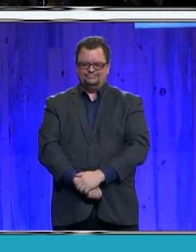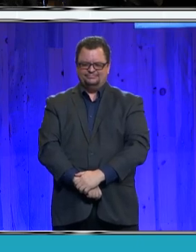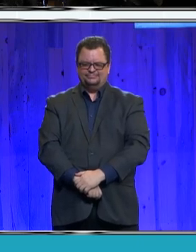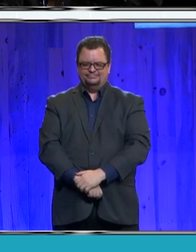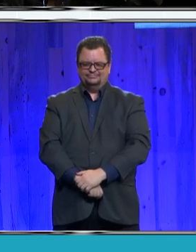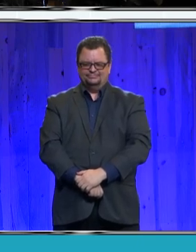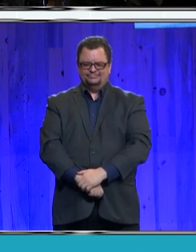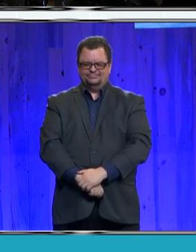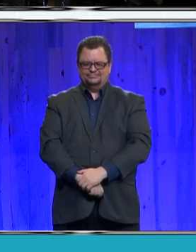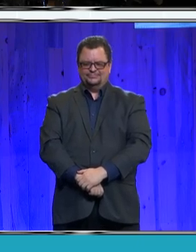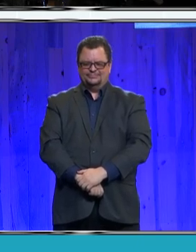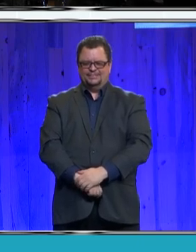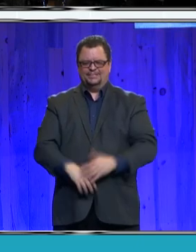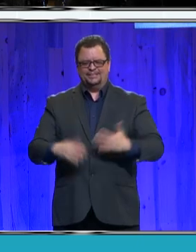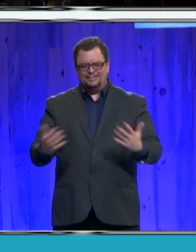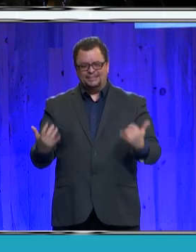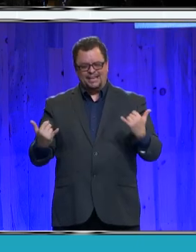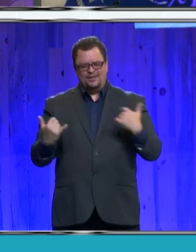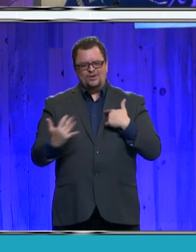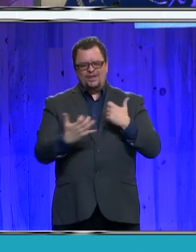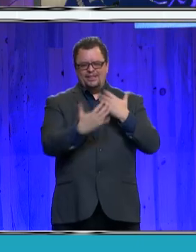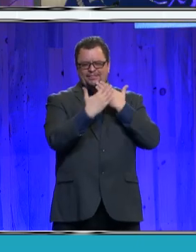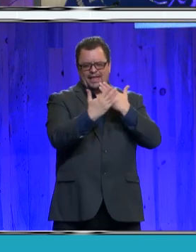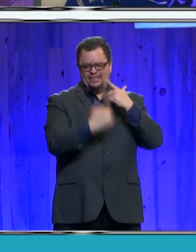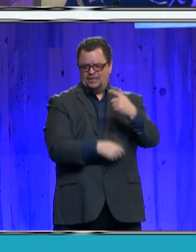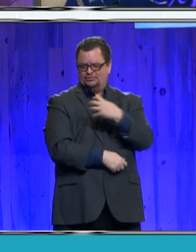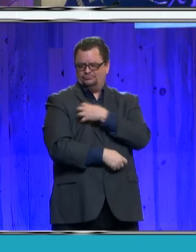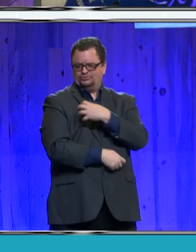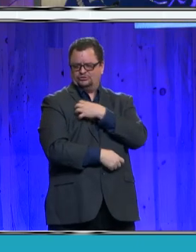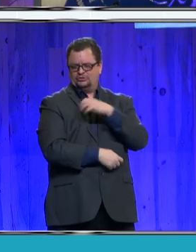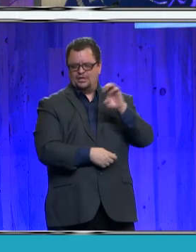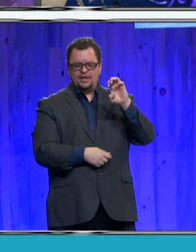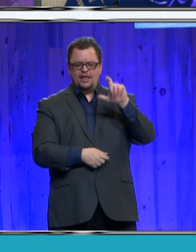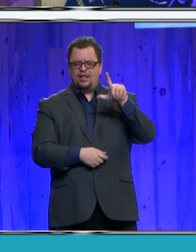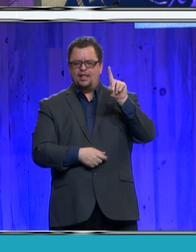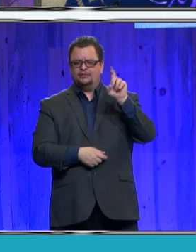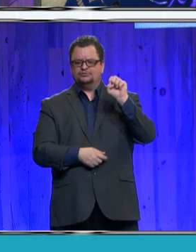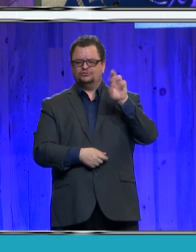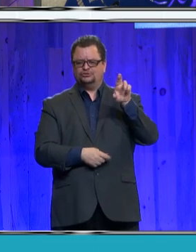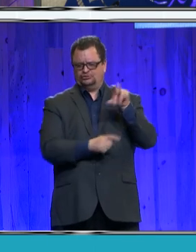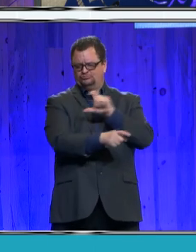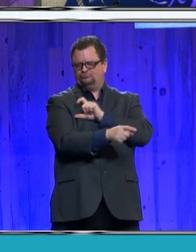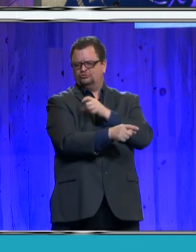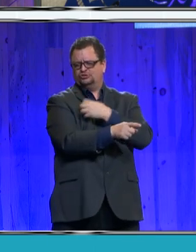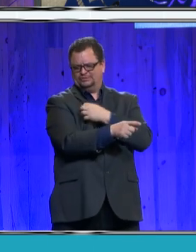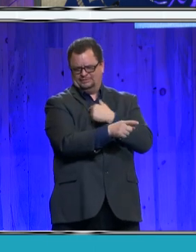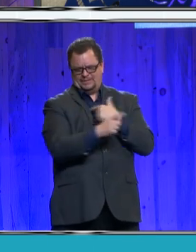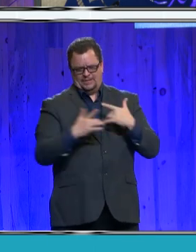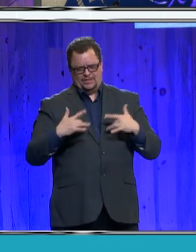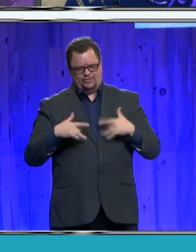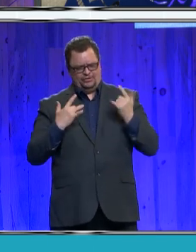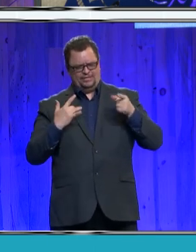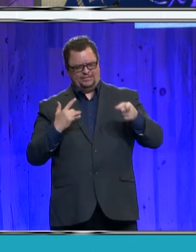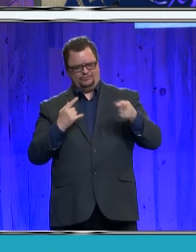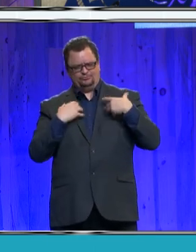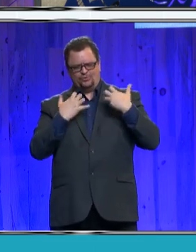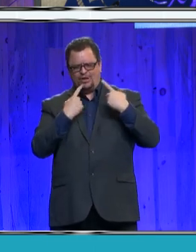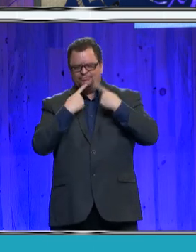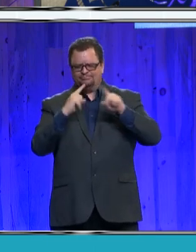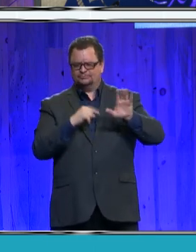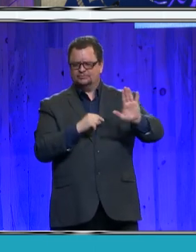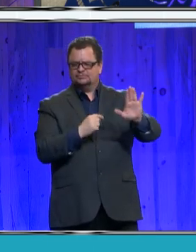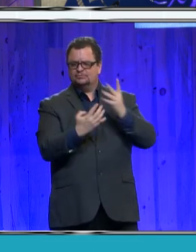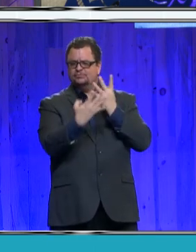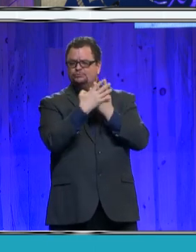My thanks also to Sheriff Elder. We are thrilled to announce that our jail has recently been accredited by the